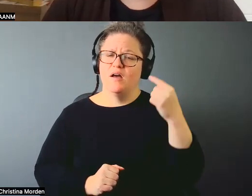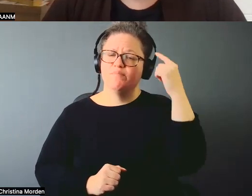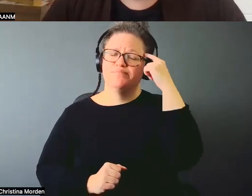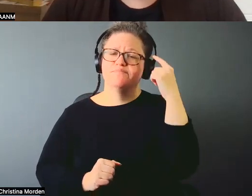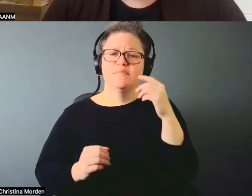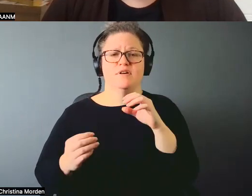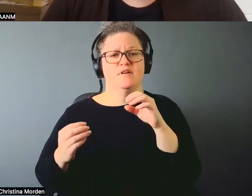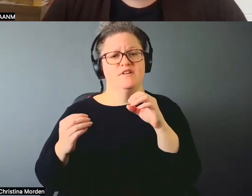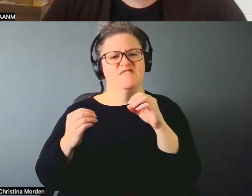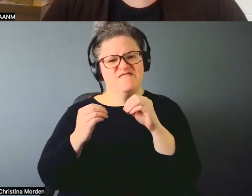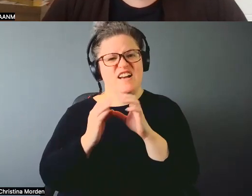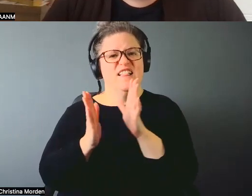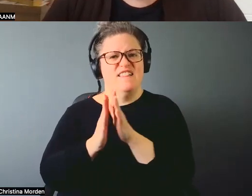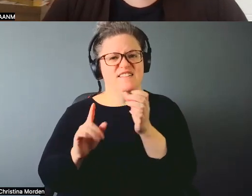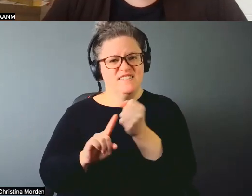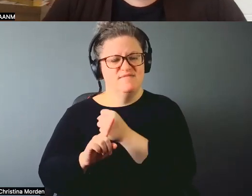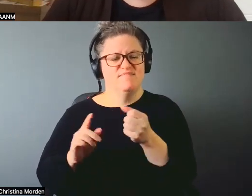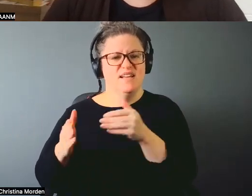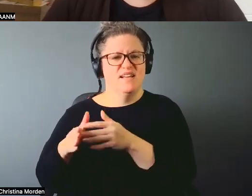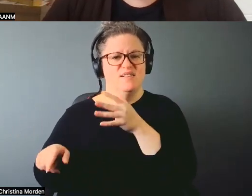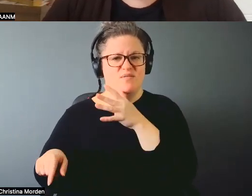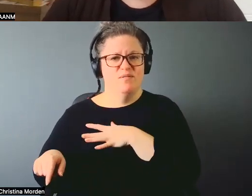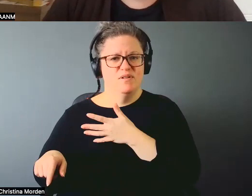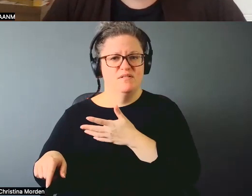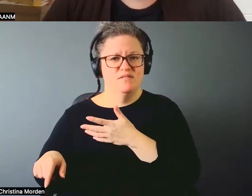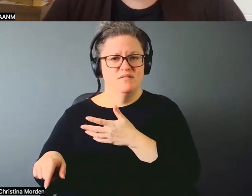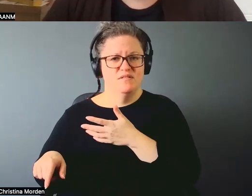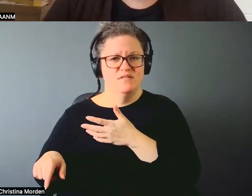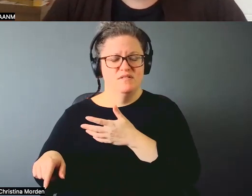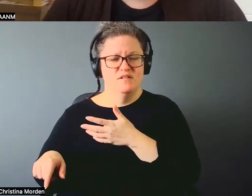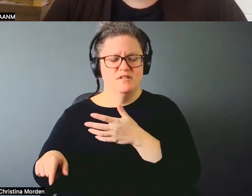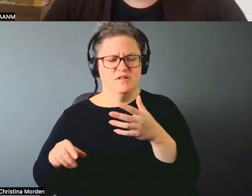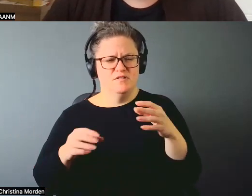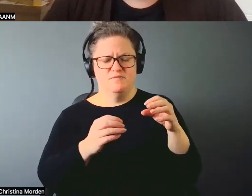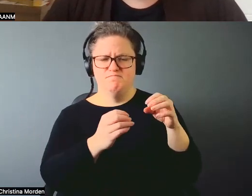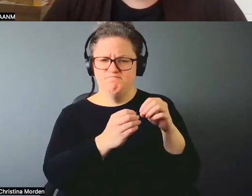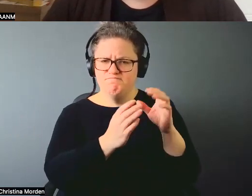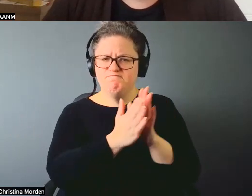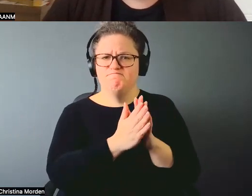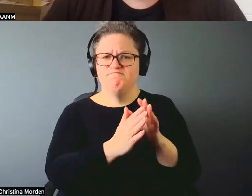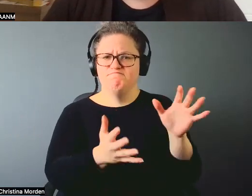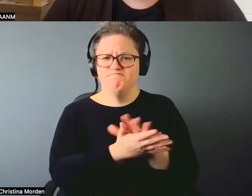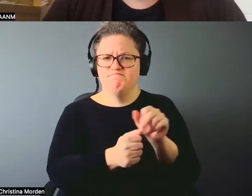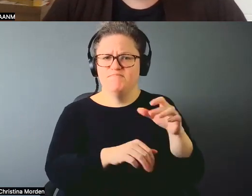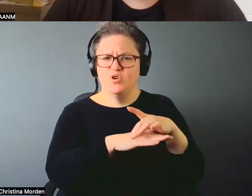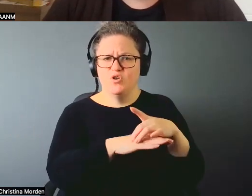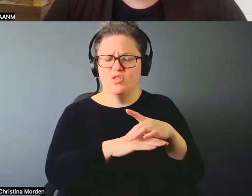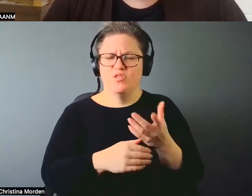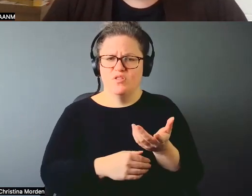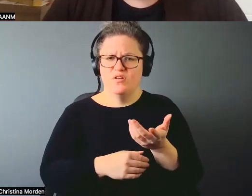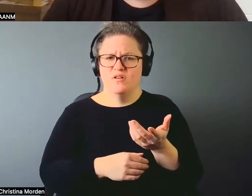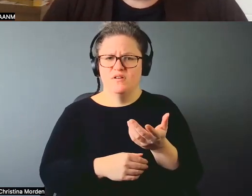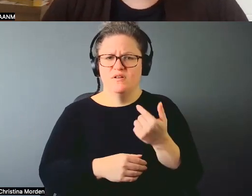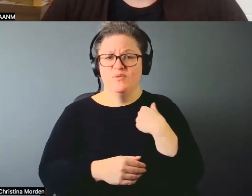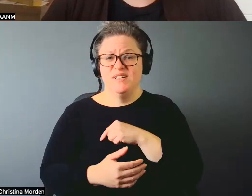to me, that's it. It's like you are so disconnected from your umbilical cord. Right. And, and that, of course, we know comes from not